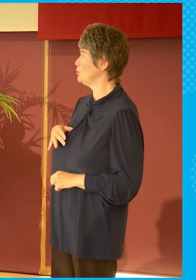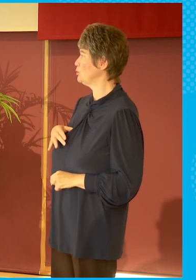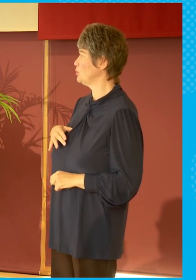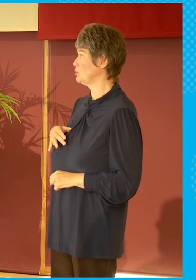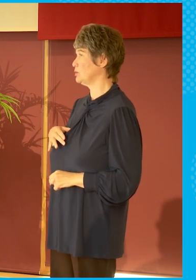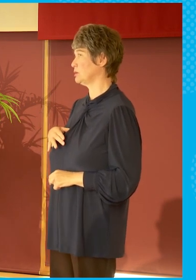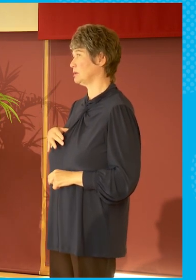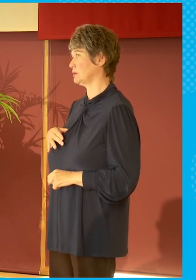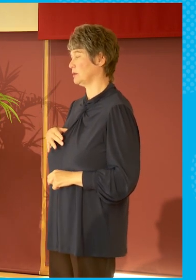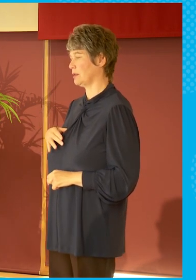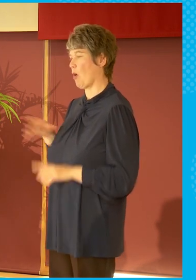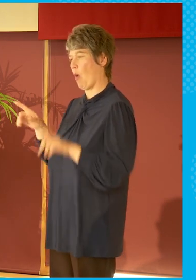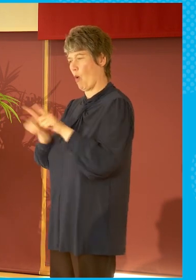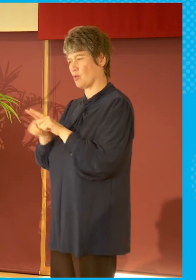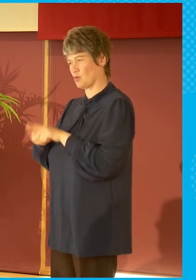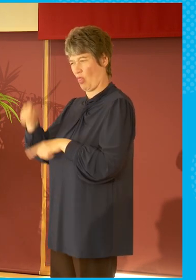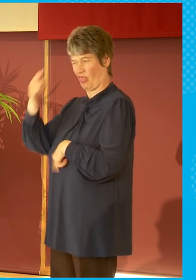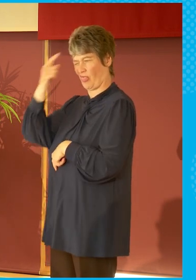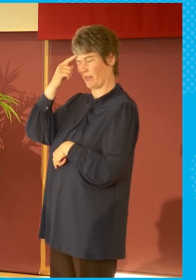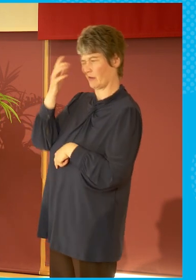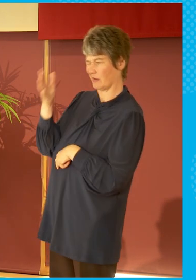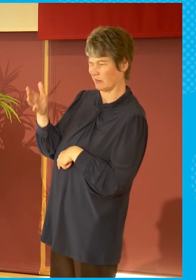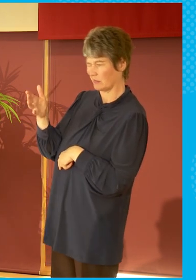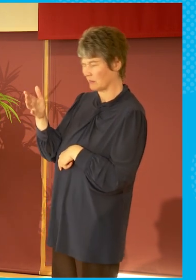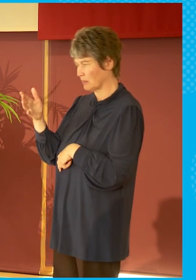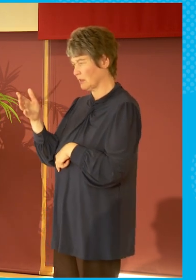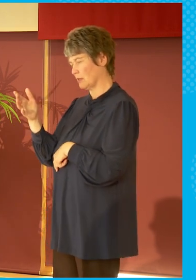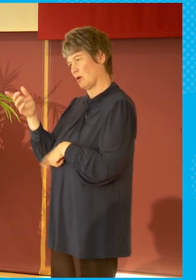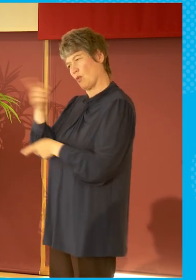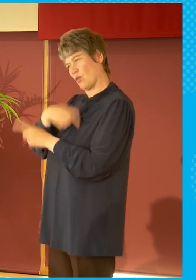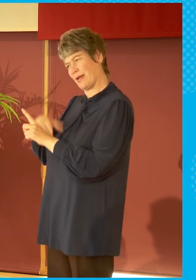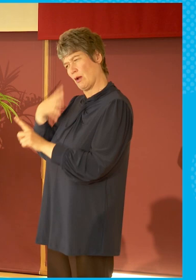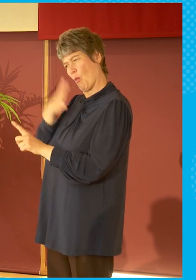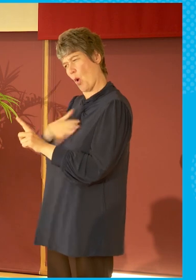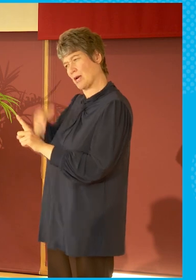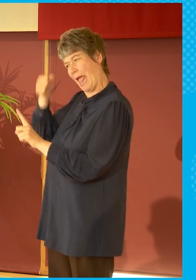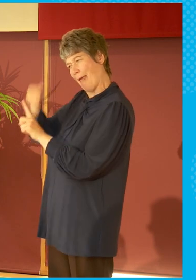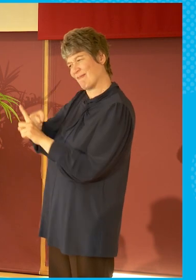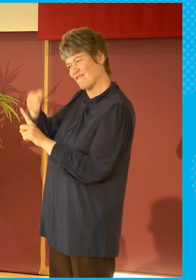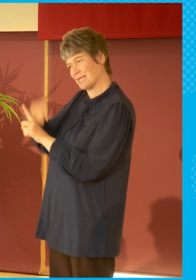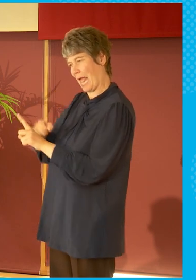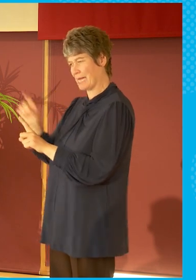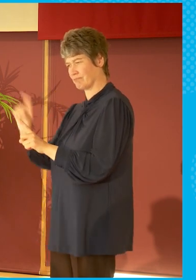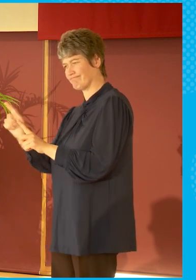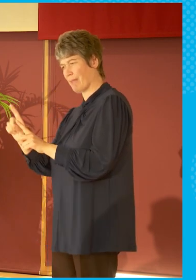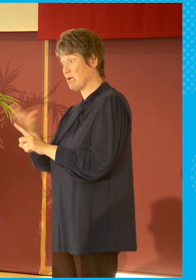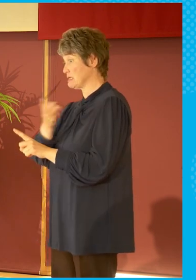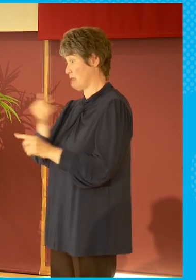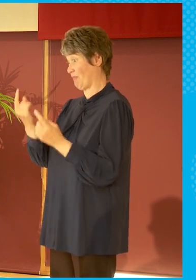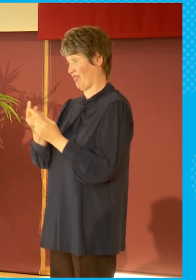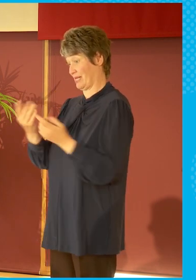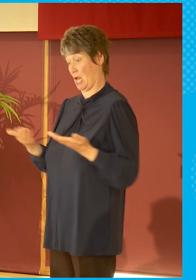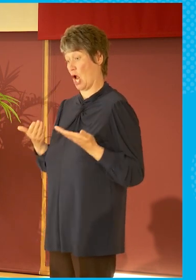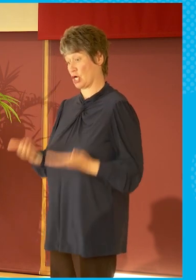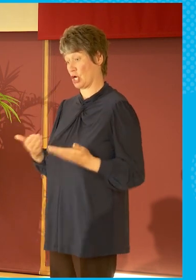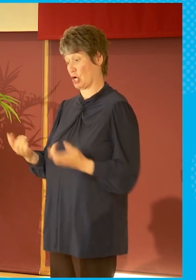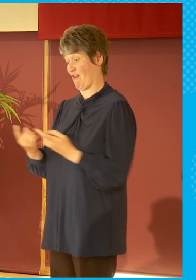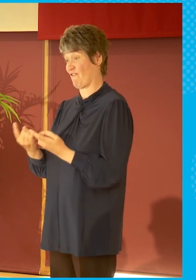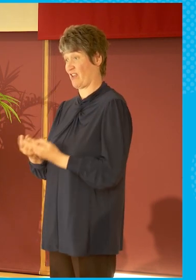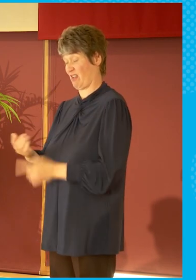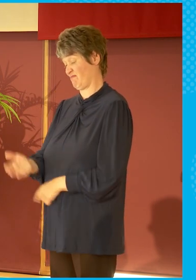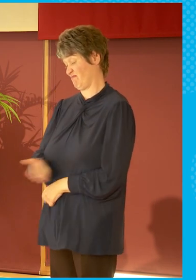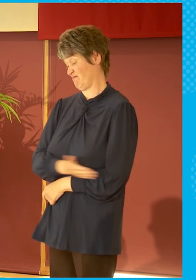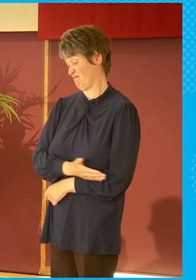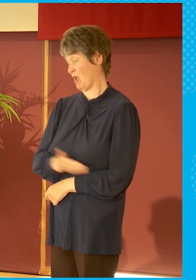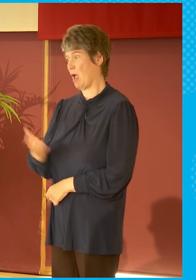editorial around where do we want to put our emphasis, particularly in current affairs. And that's why we put Scotland Tonight into our prime